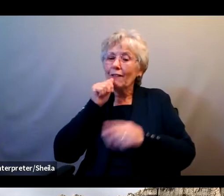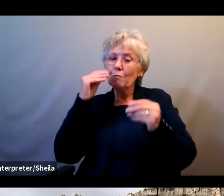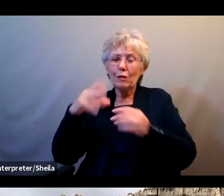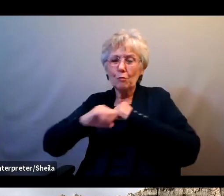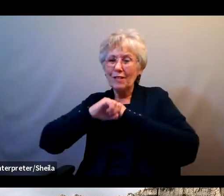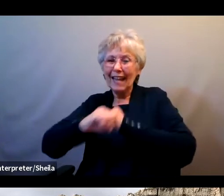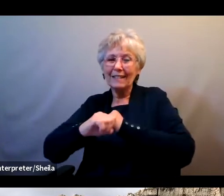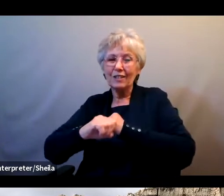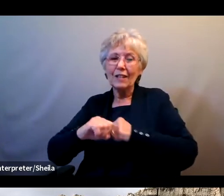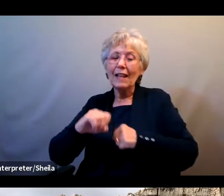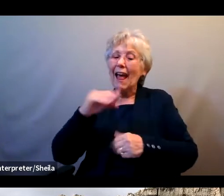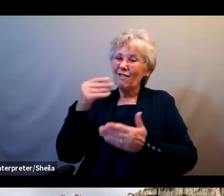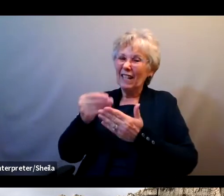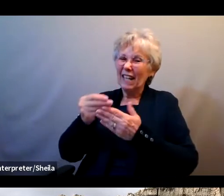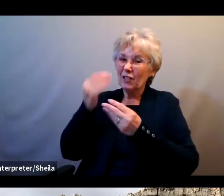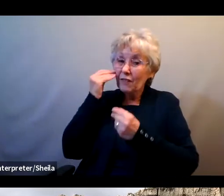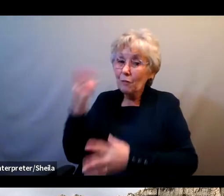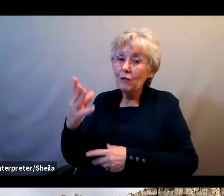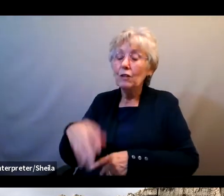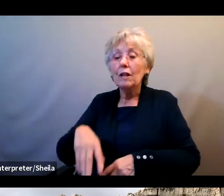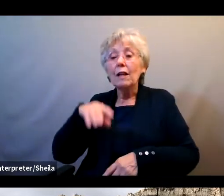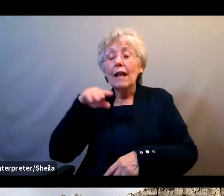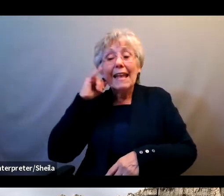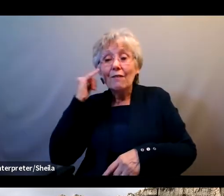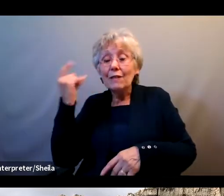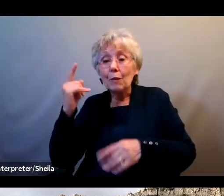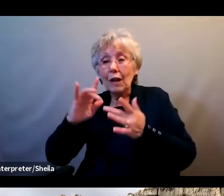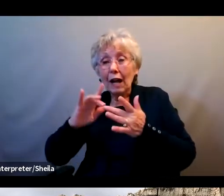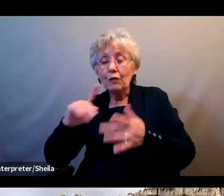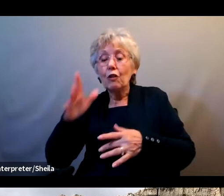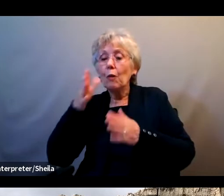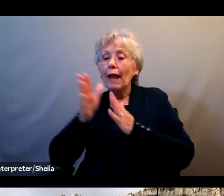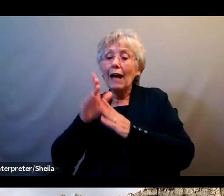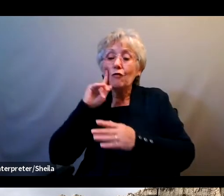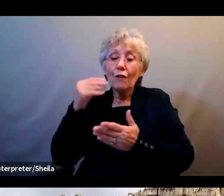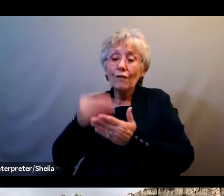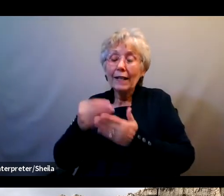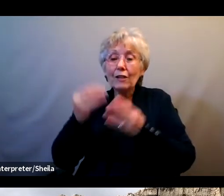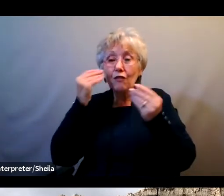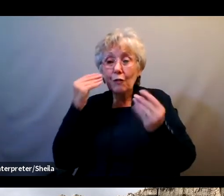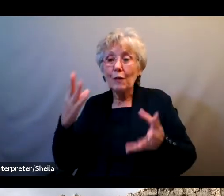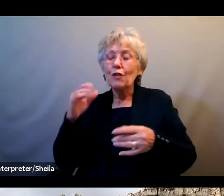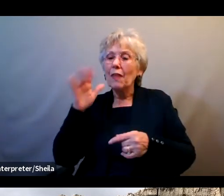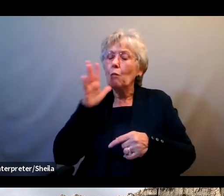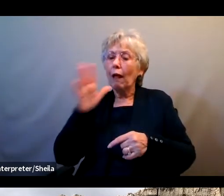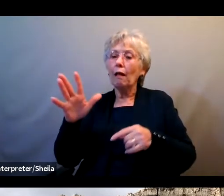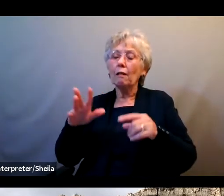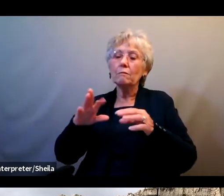And as always, don't give out your passwords, your personal information or your financial information to someone who contacts you.